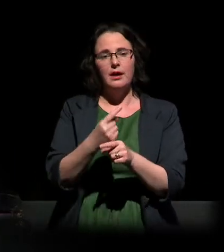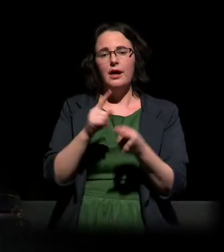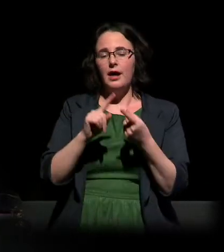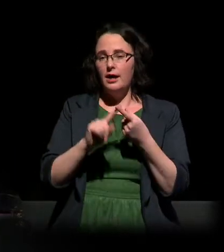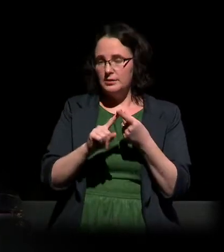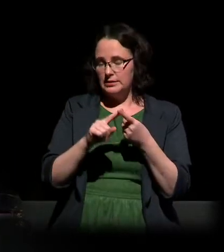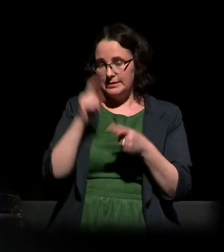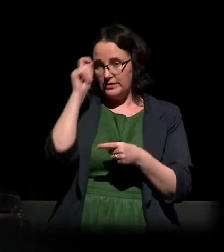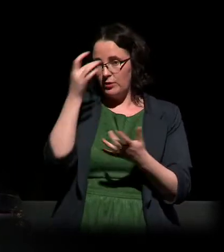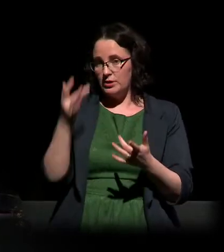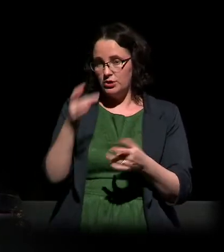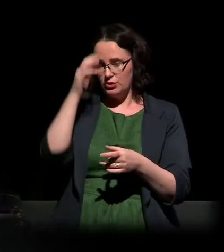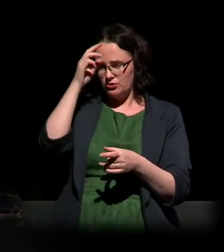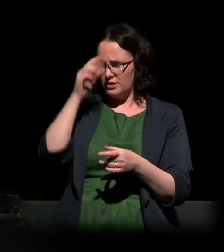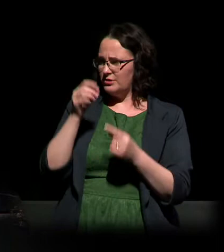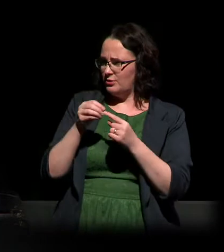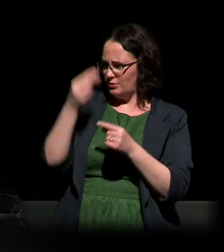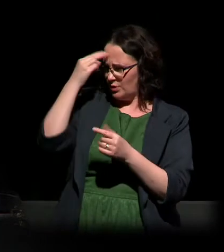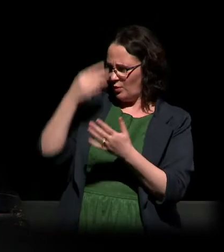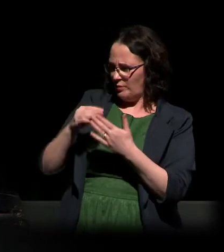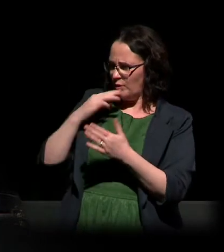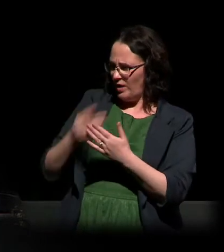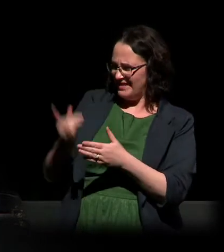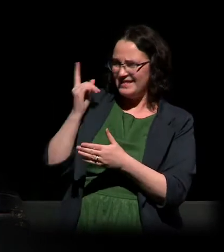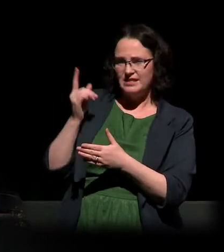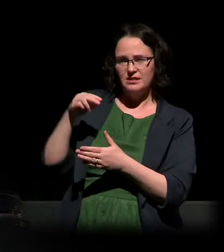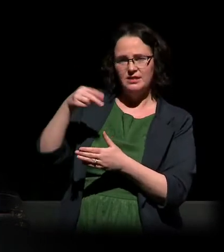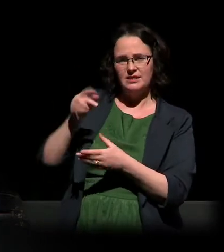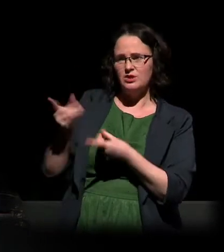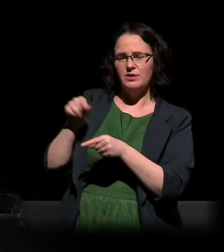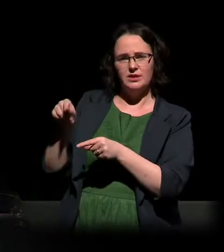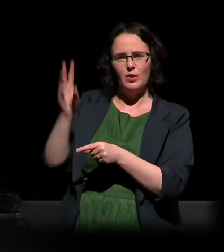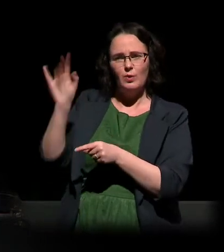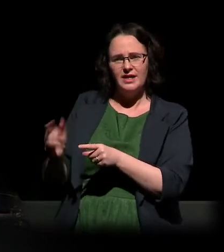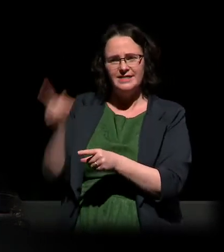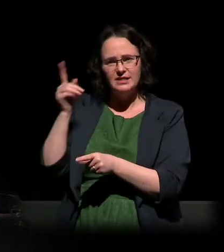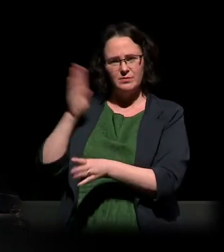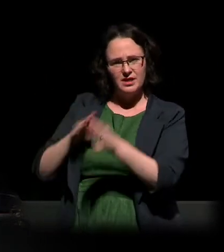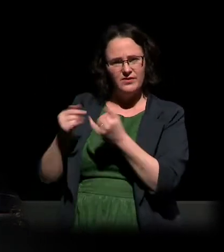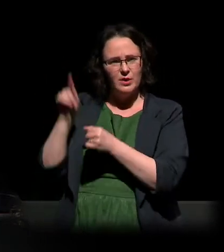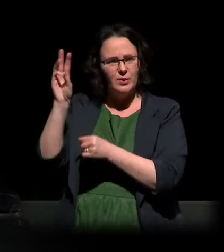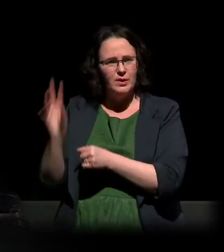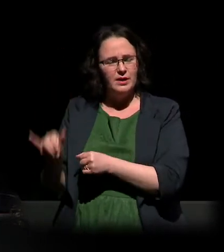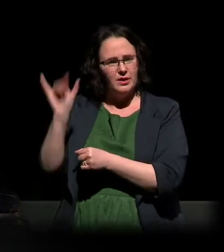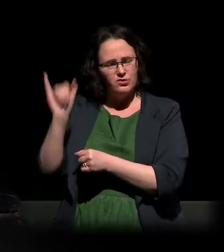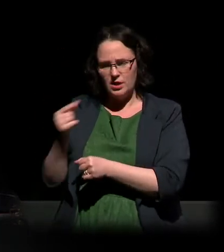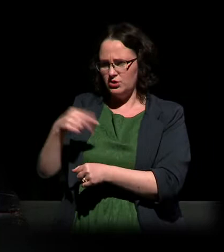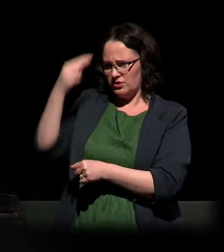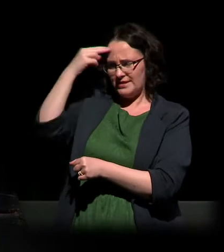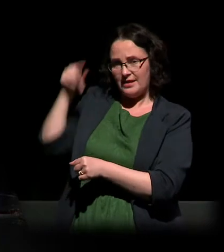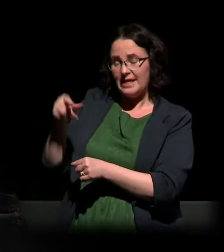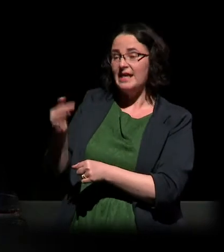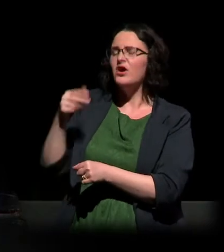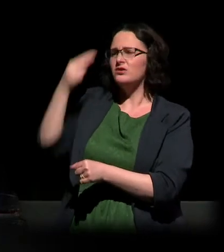perpetrators, why they did what they did and behaved as they did. And I think it's only if we understand those who commit